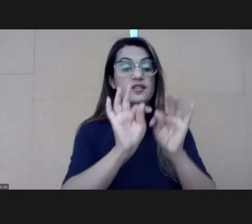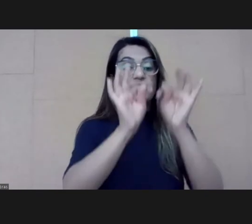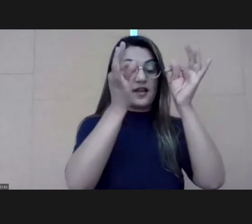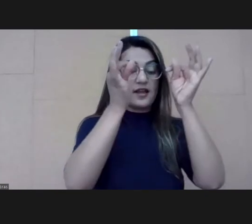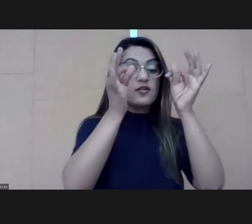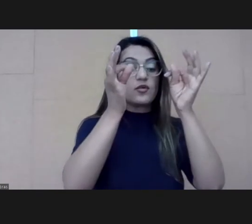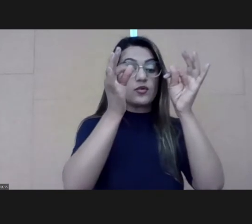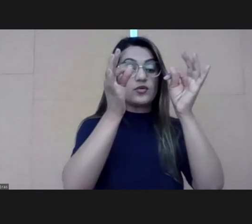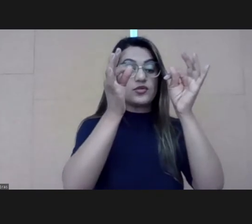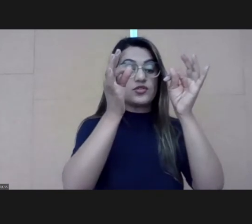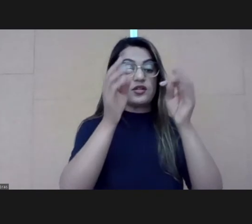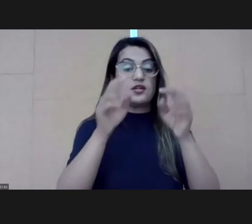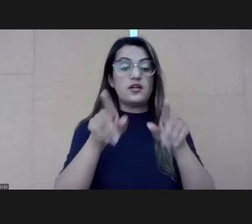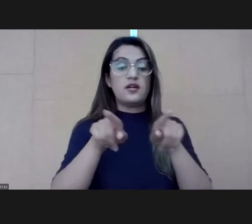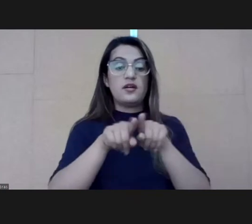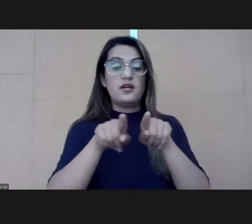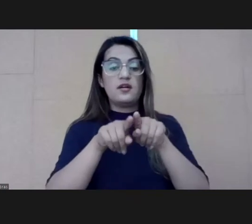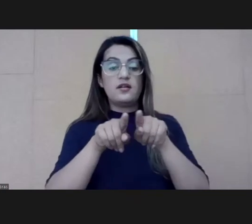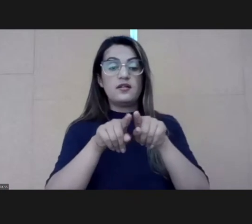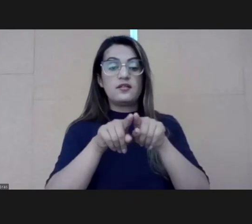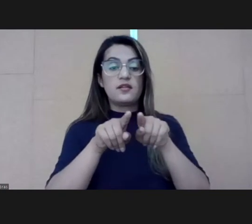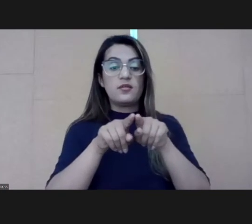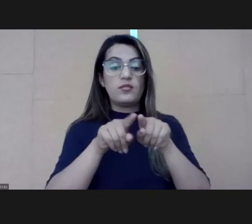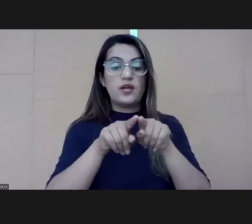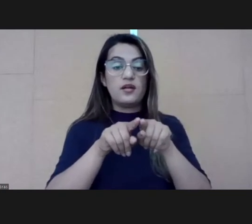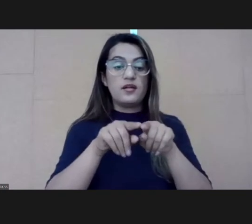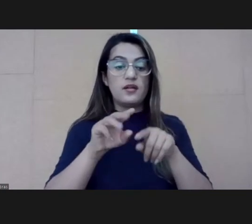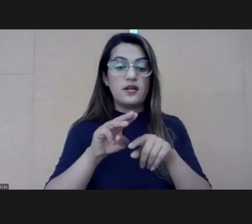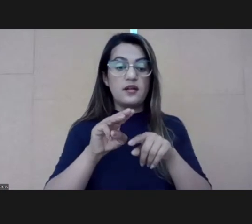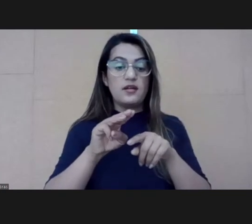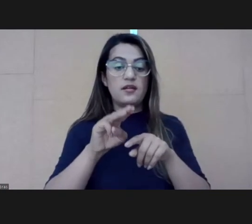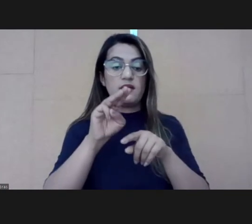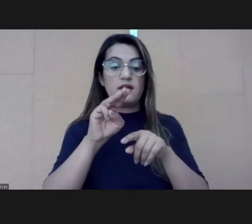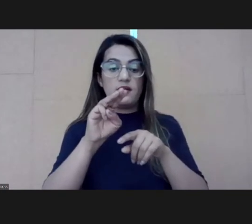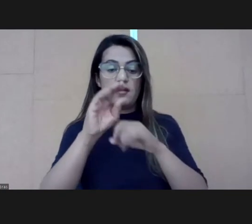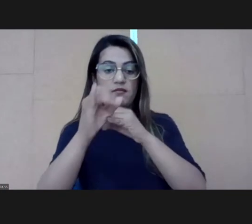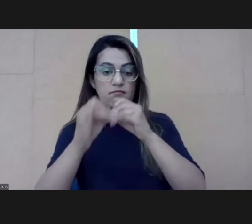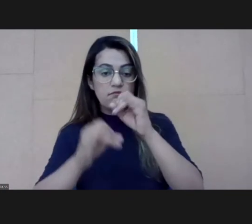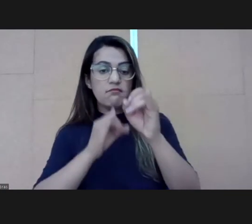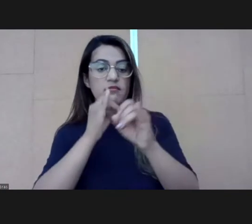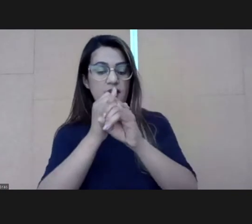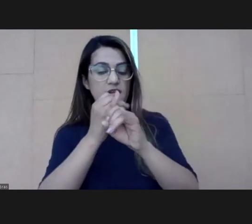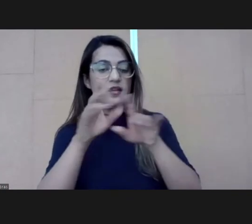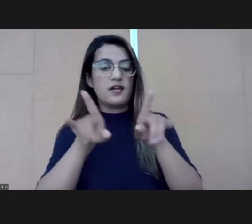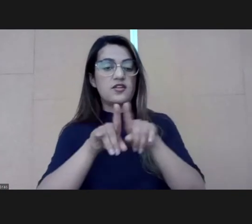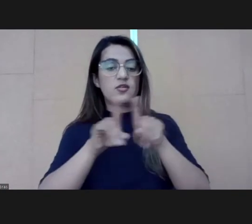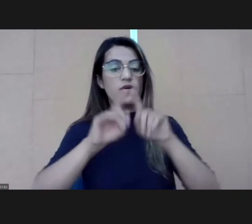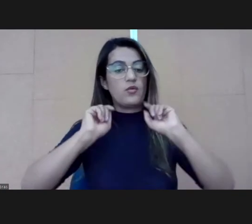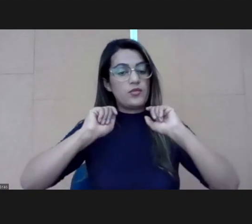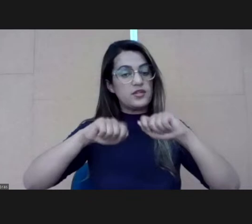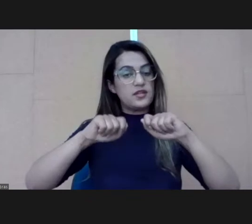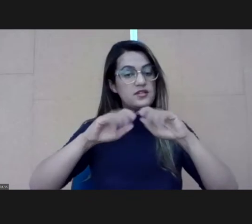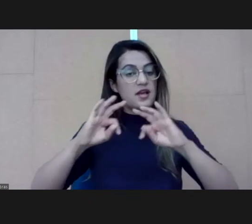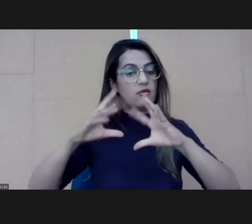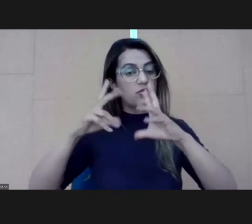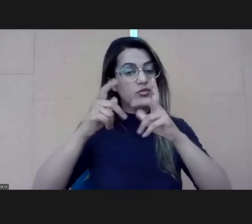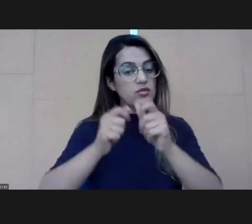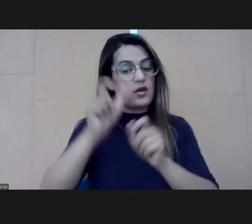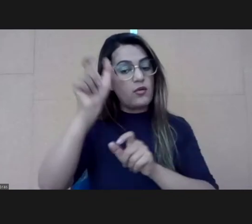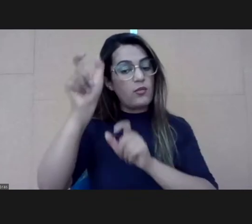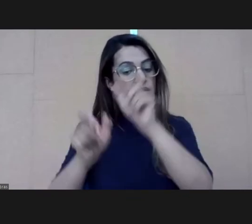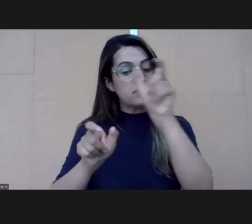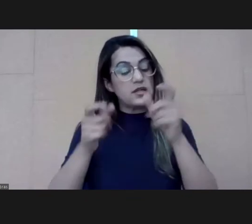and the internet to its full potential to deliver value for citizens. Citizens expect that we're going to be able to deliver